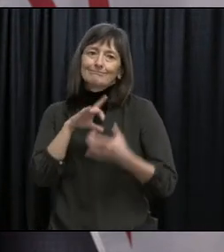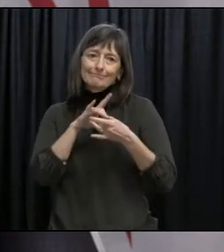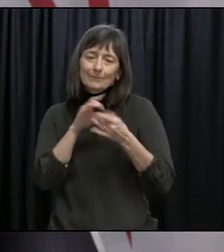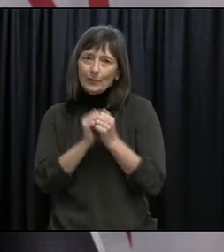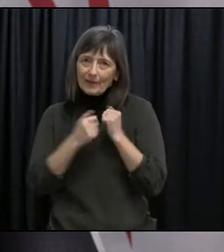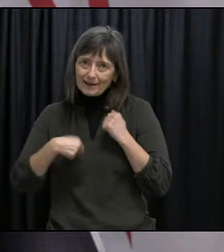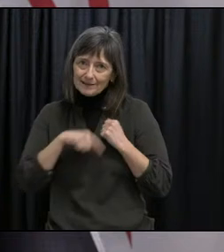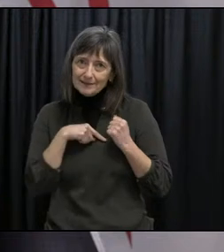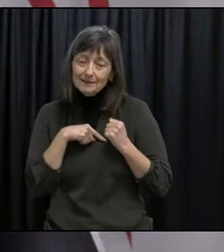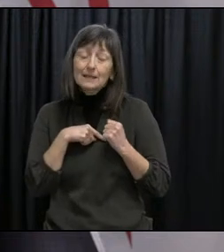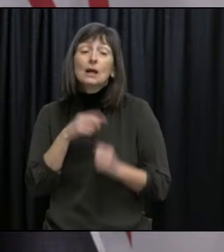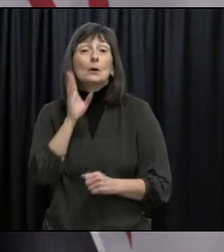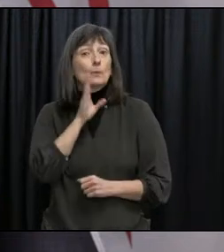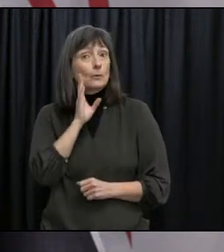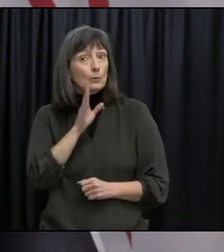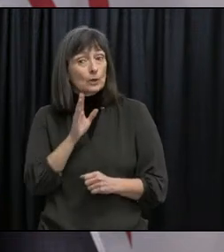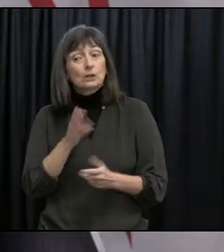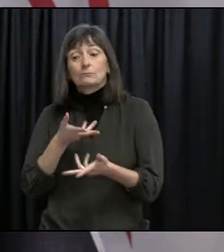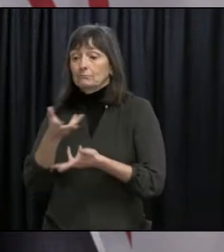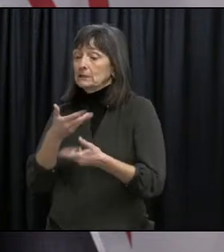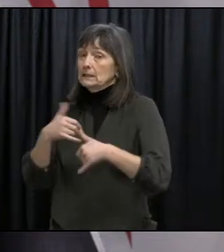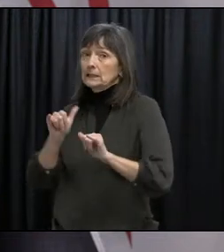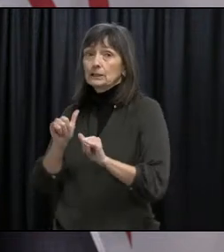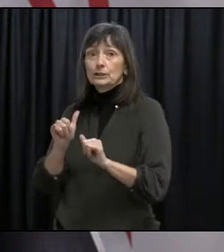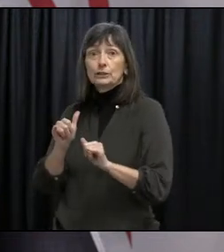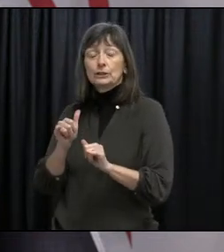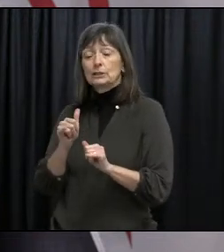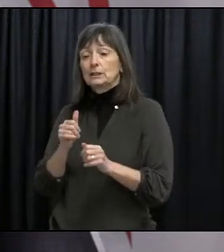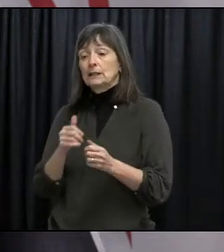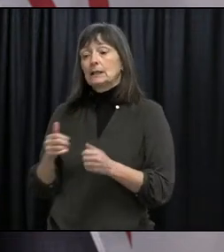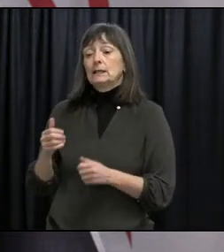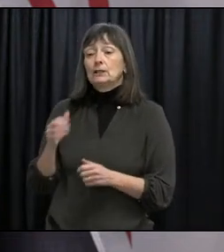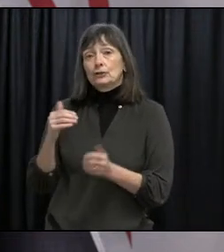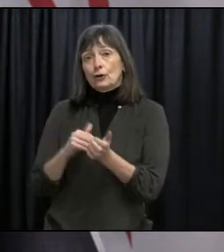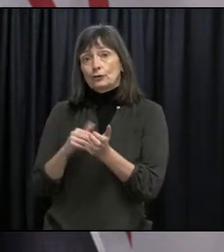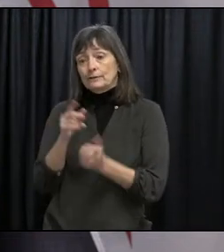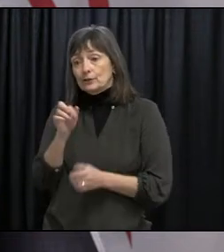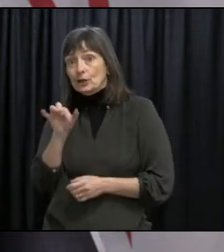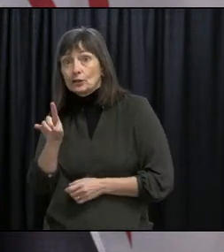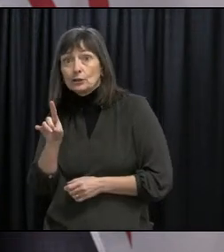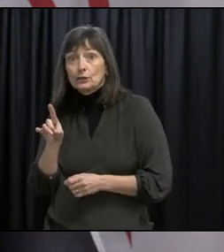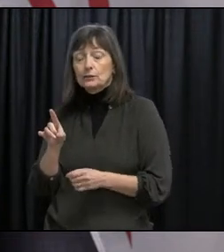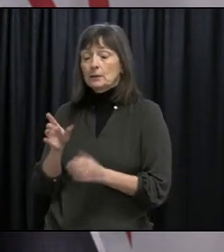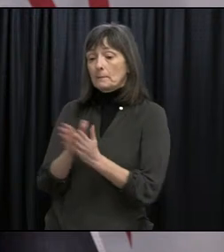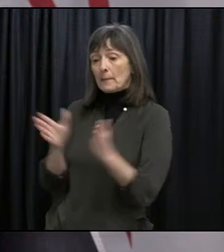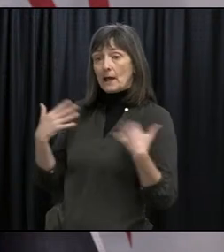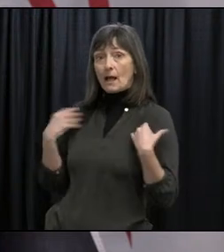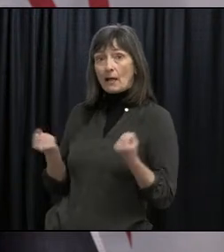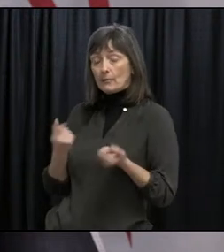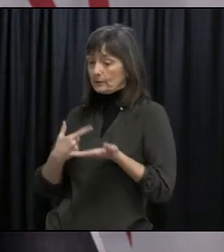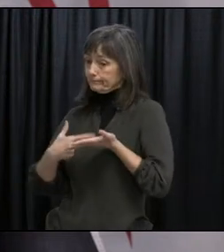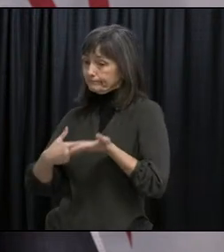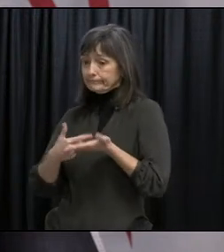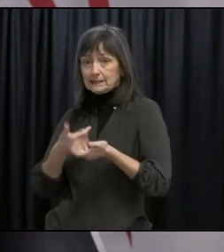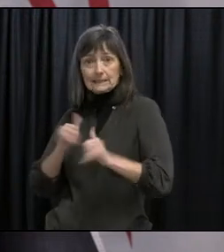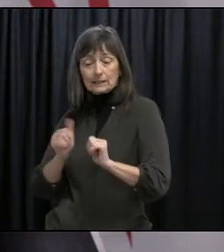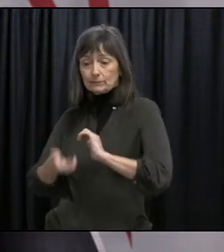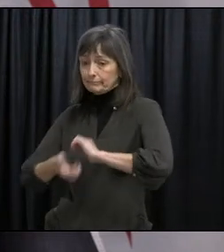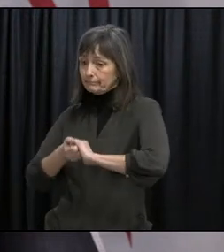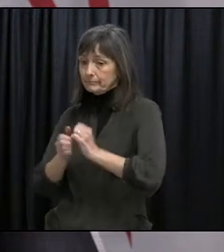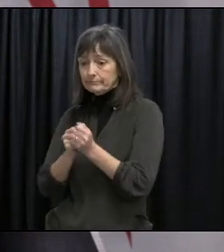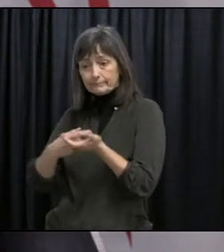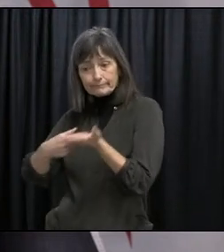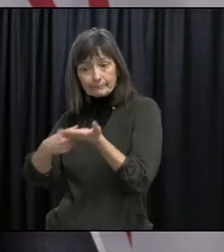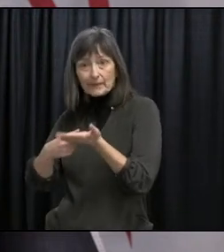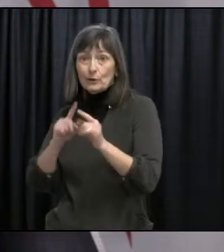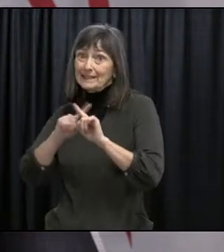will work with the Chief Medical Officer Health and public health officials, which we have done closely all along, in the various regions